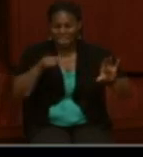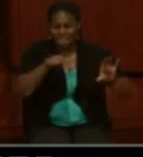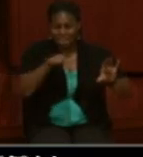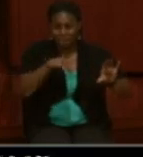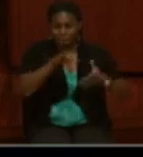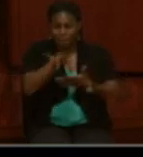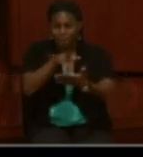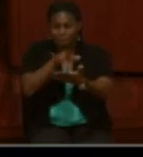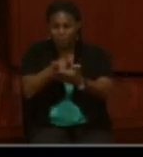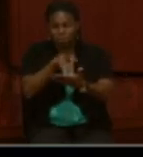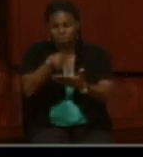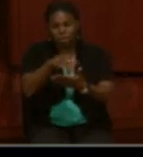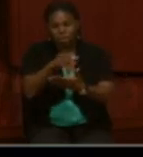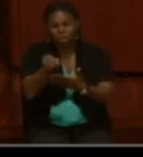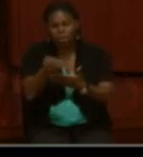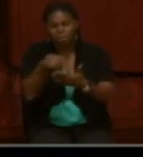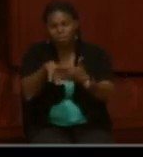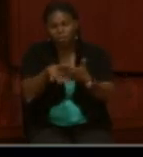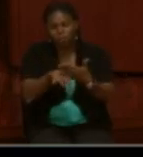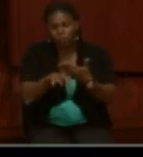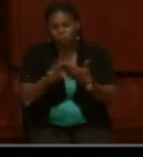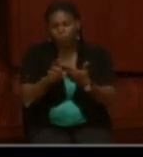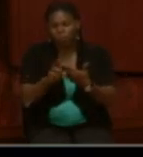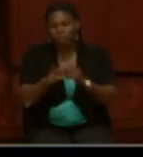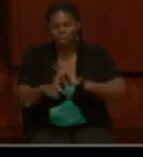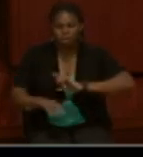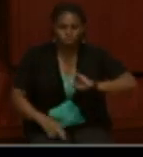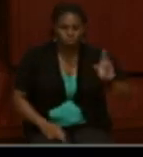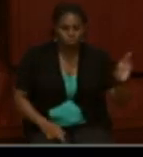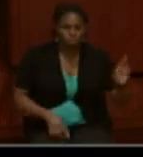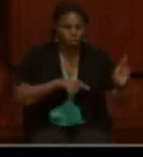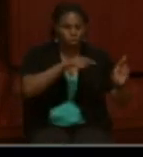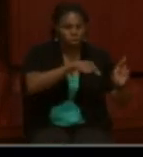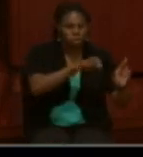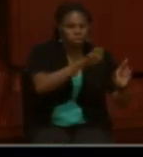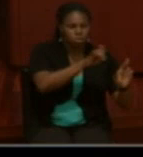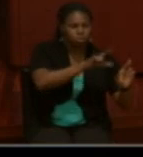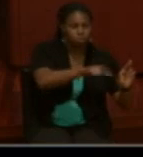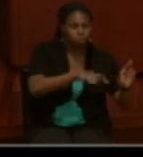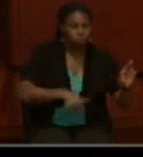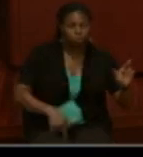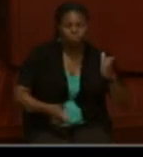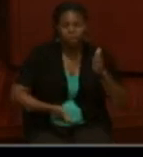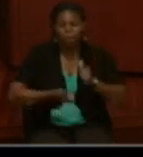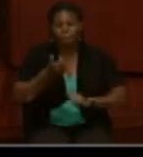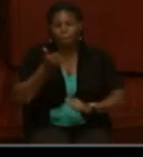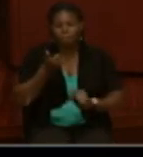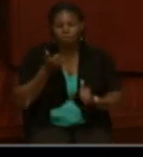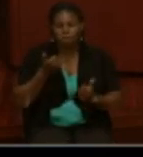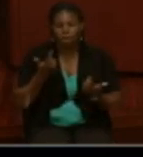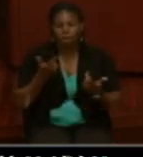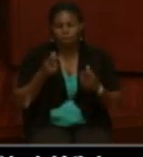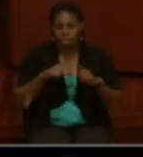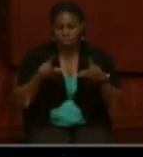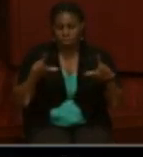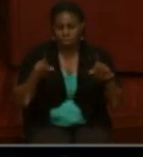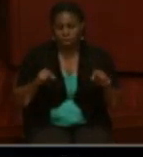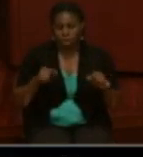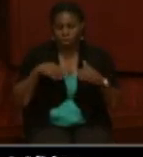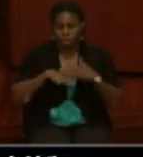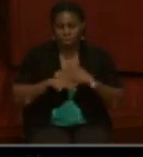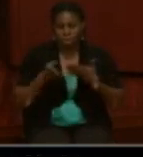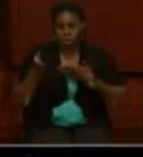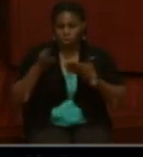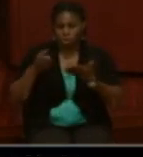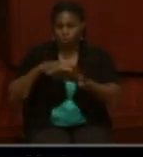muster enroll, and then the card on the right shows company muster roll. And in fact, most of the cards that are in a typical service